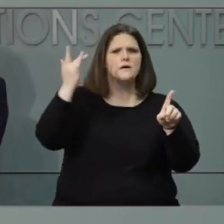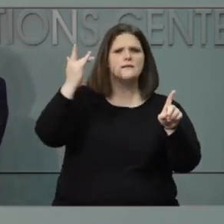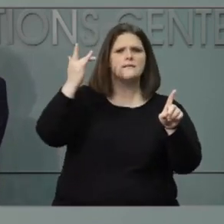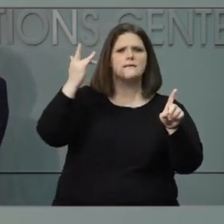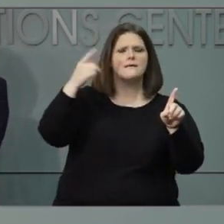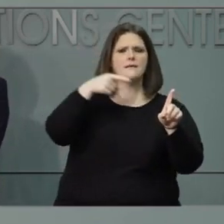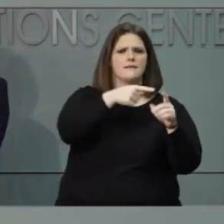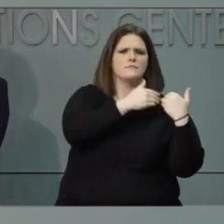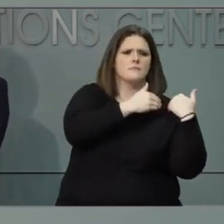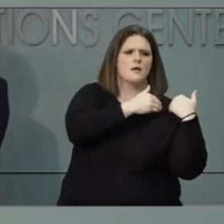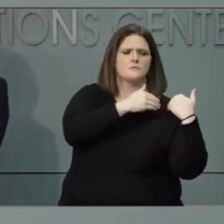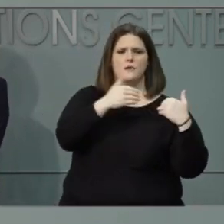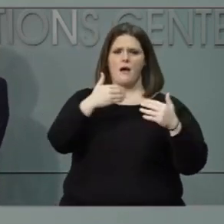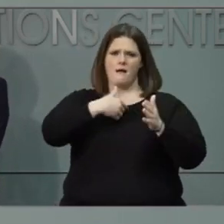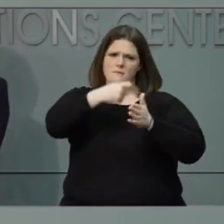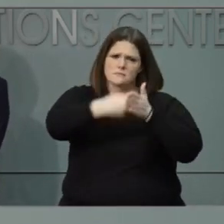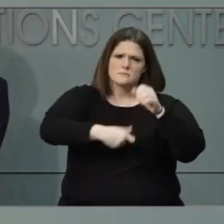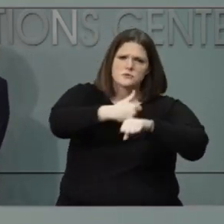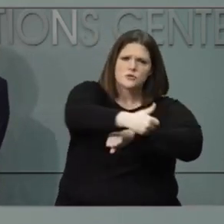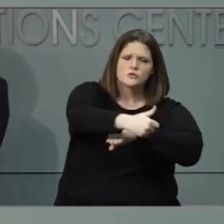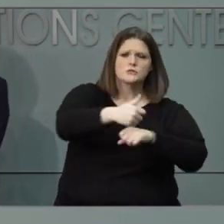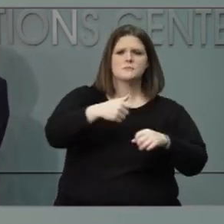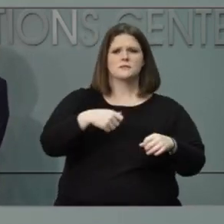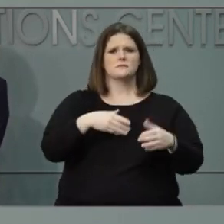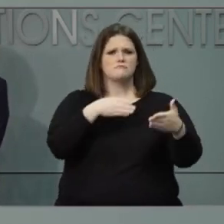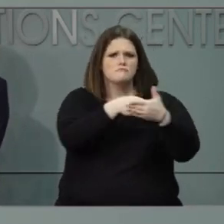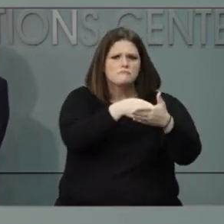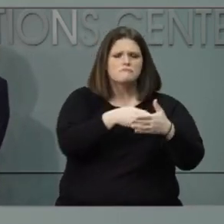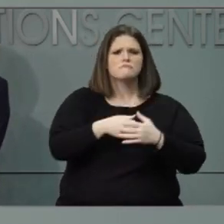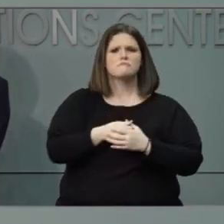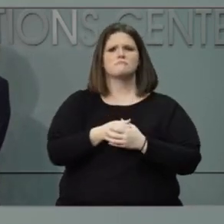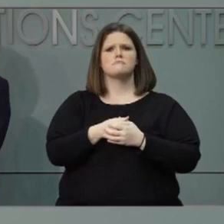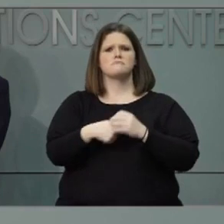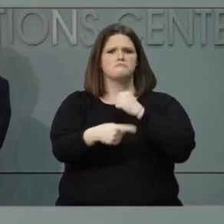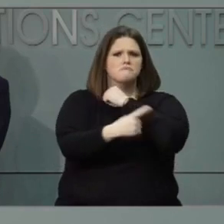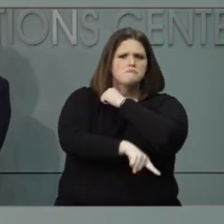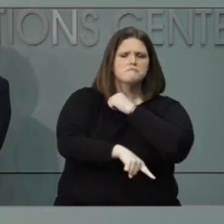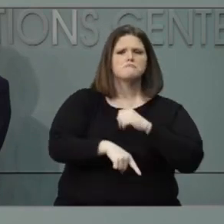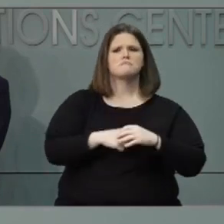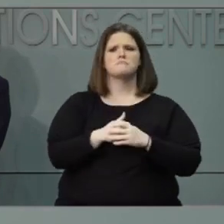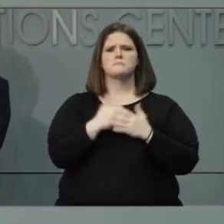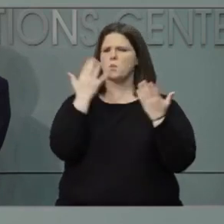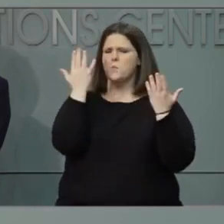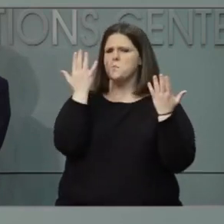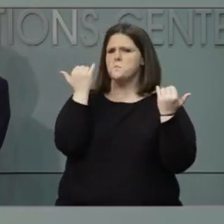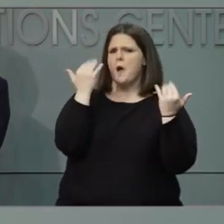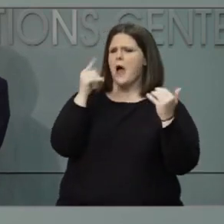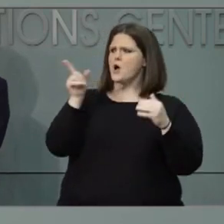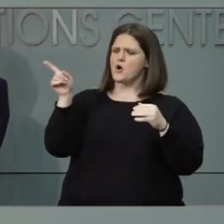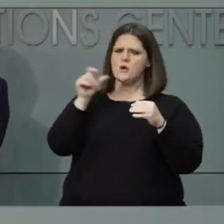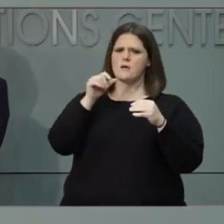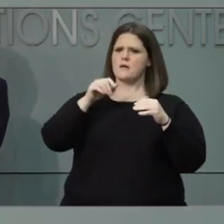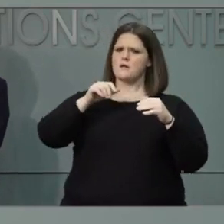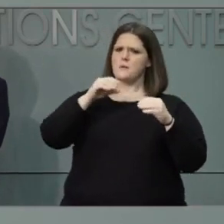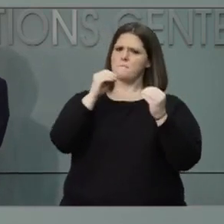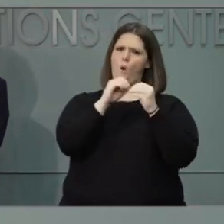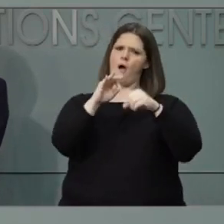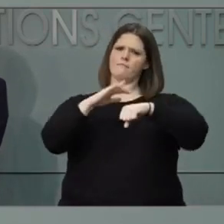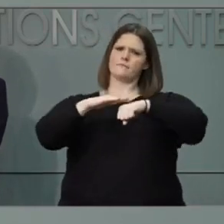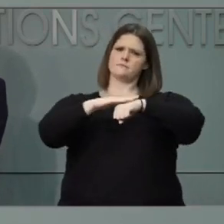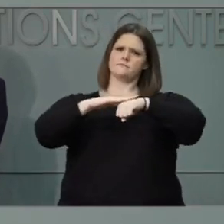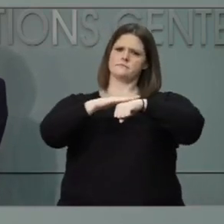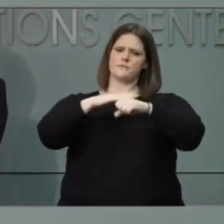There's been indictments. So, you know, why did you not do a more thorough review this year?